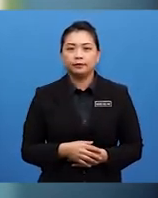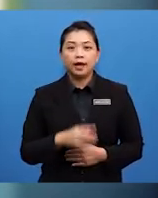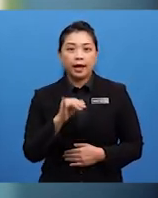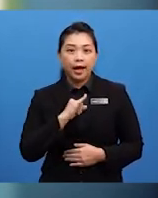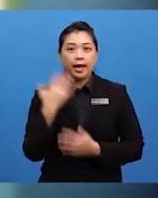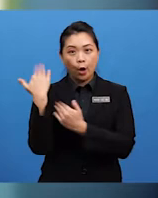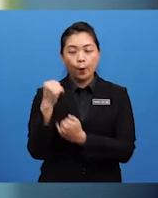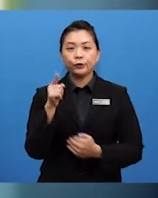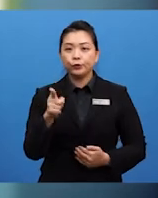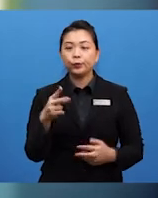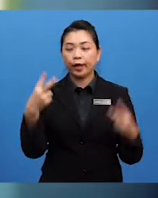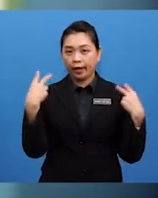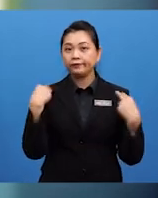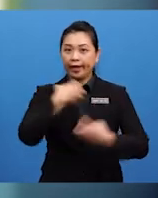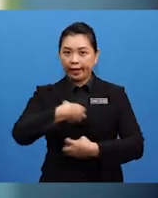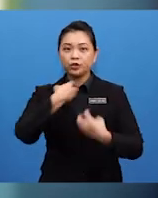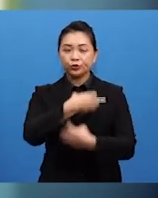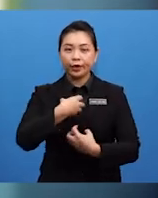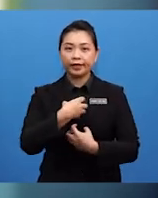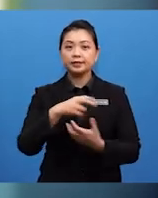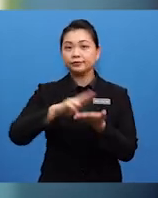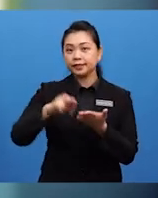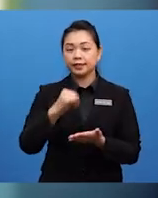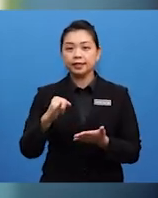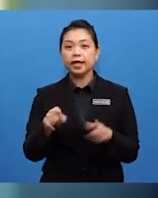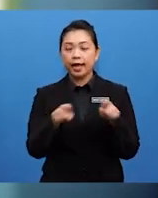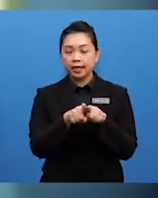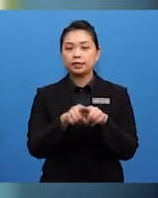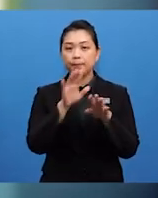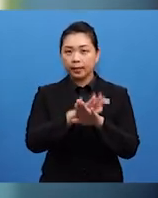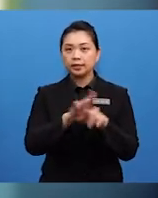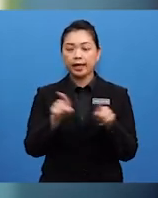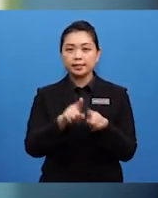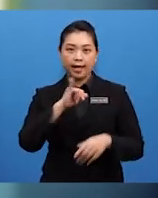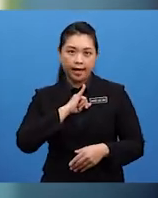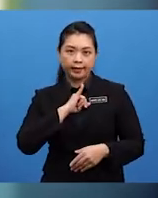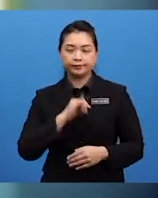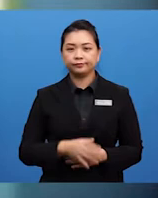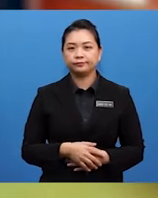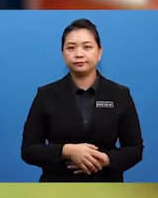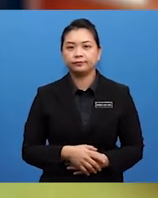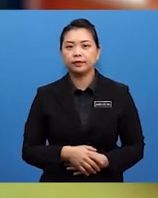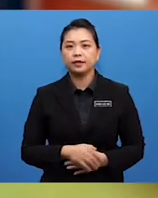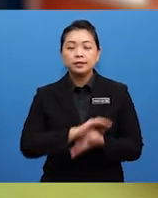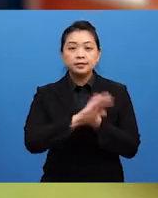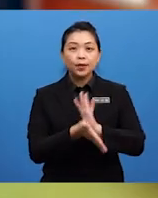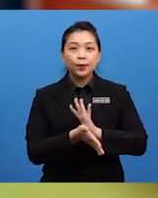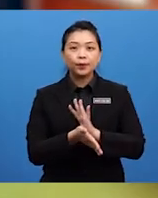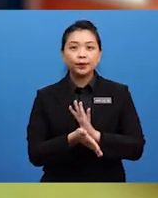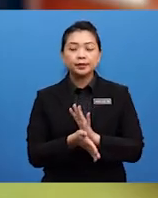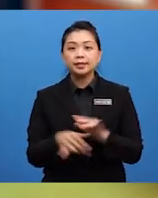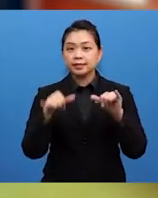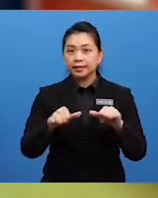I hope you have enjoyed reading it as much as I have enjoyed writing it. So,